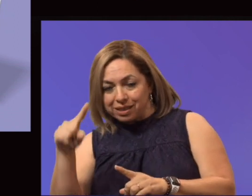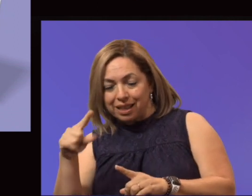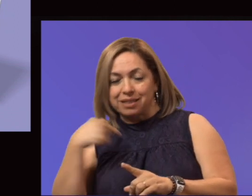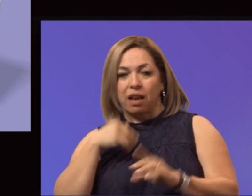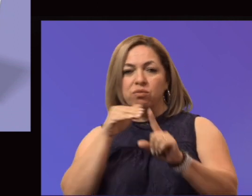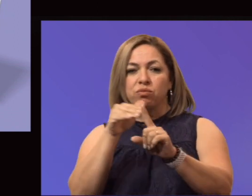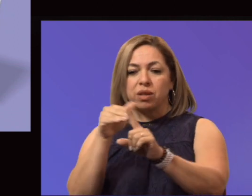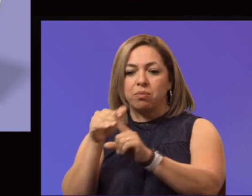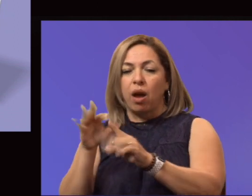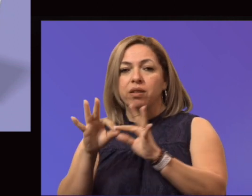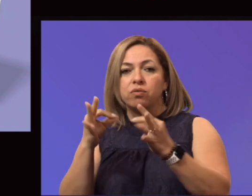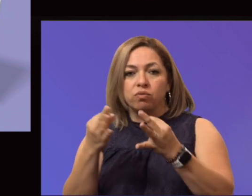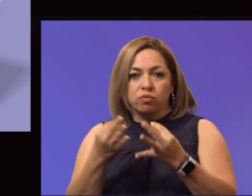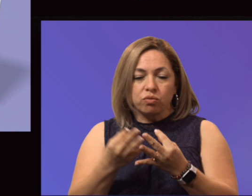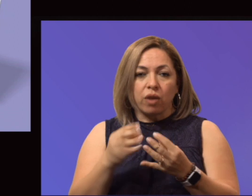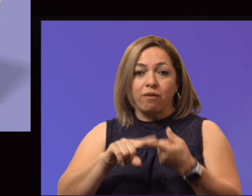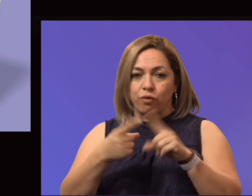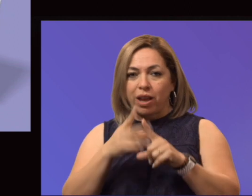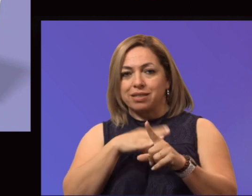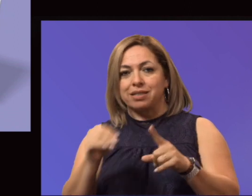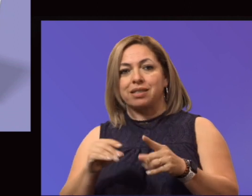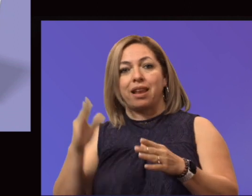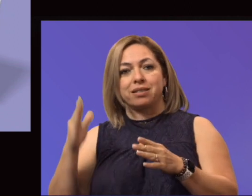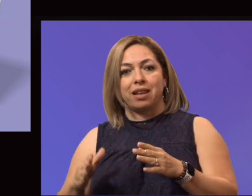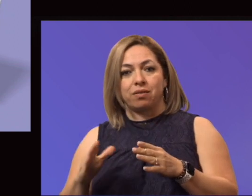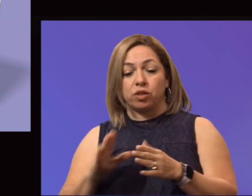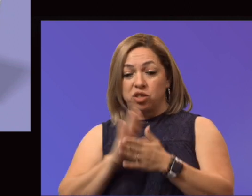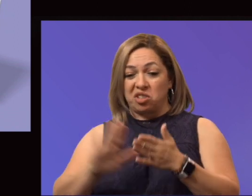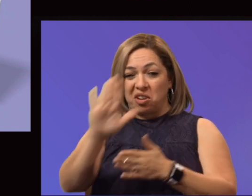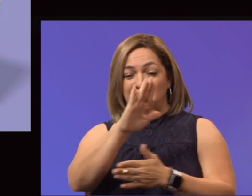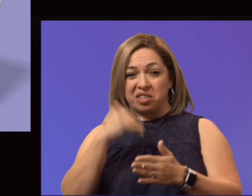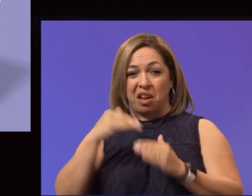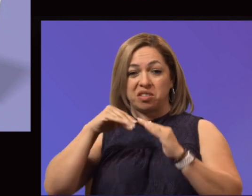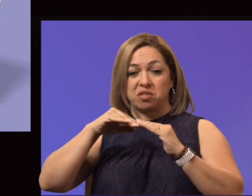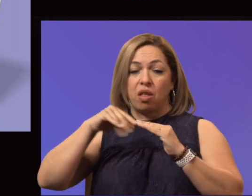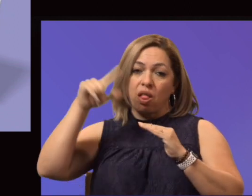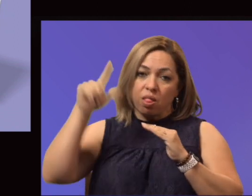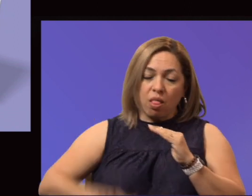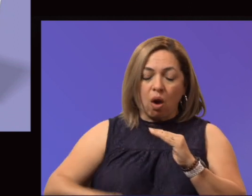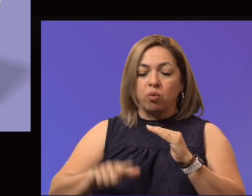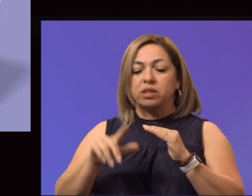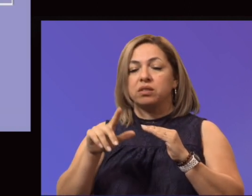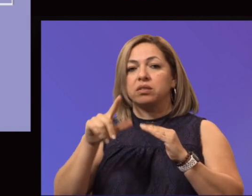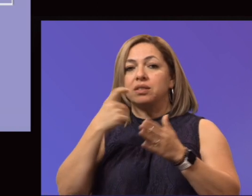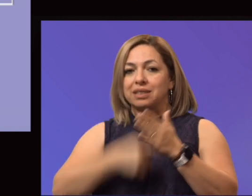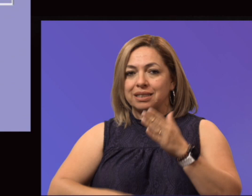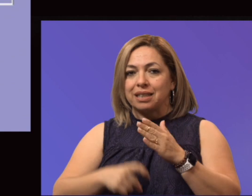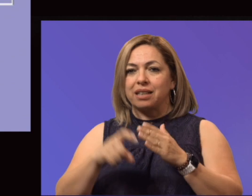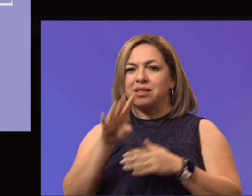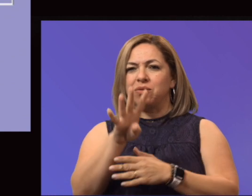and neighbors that the college has the lowest tax of, it's about 4.5% of anyone's tax bill.